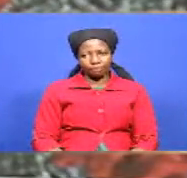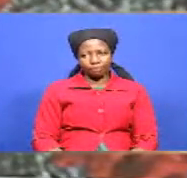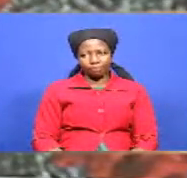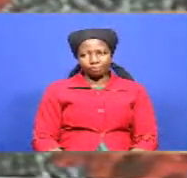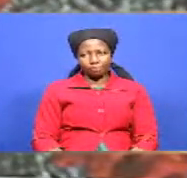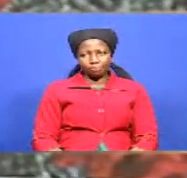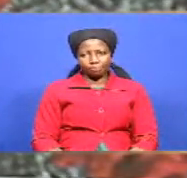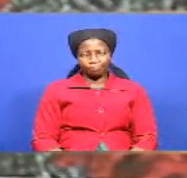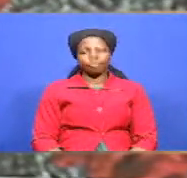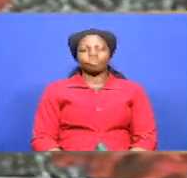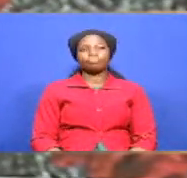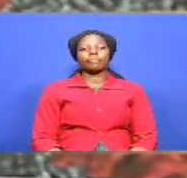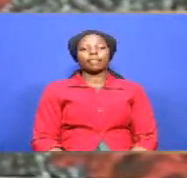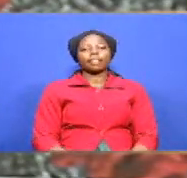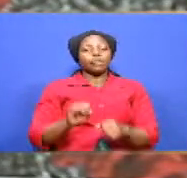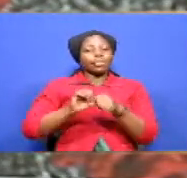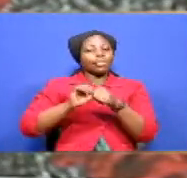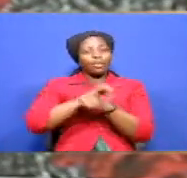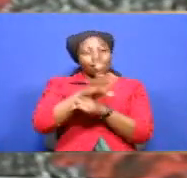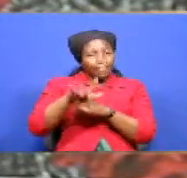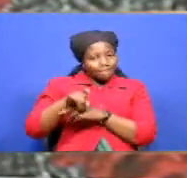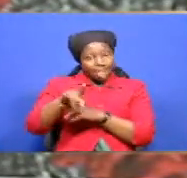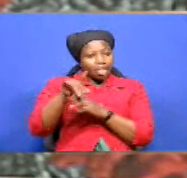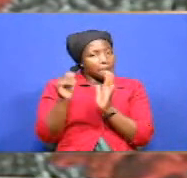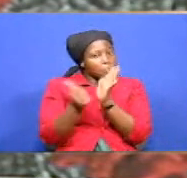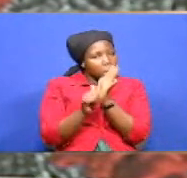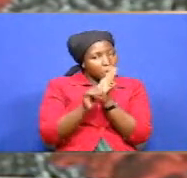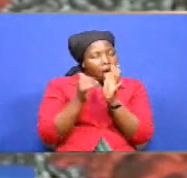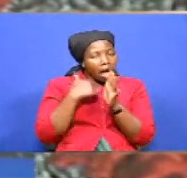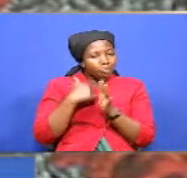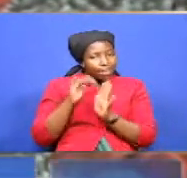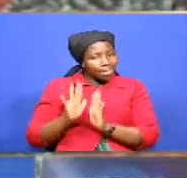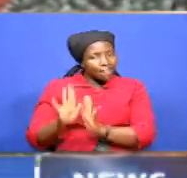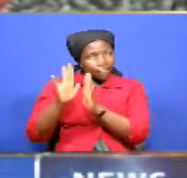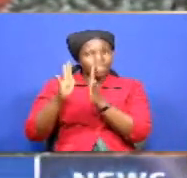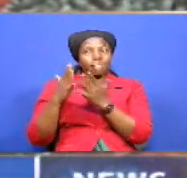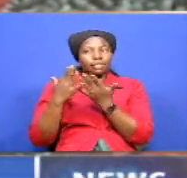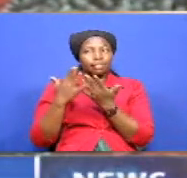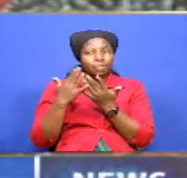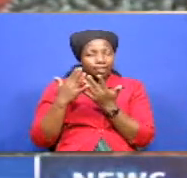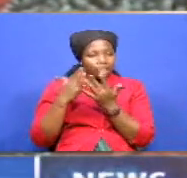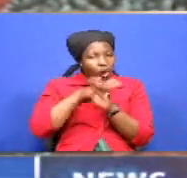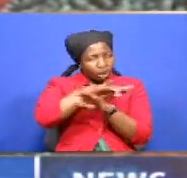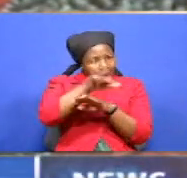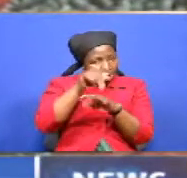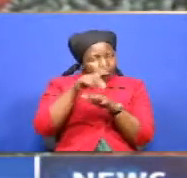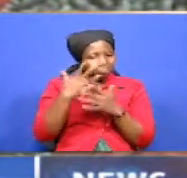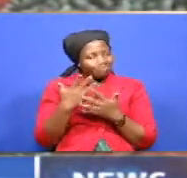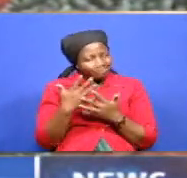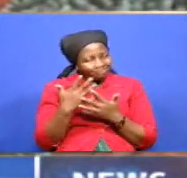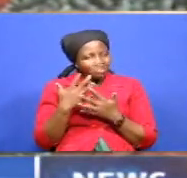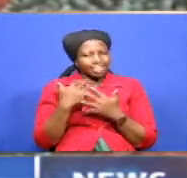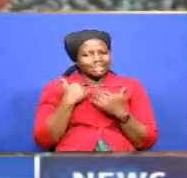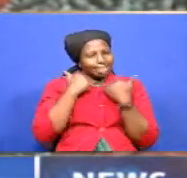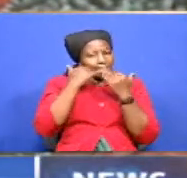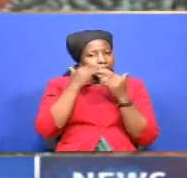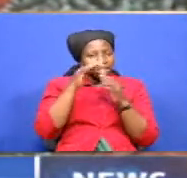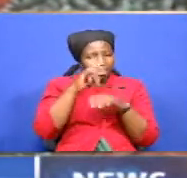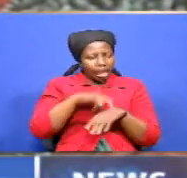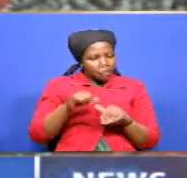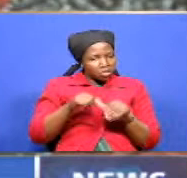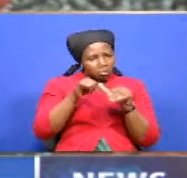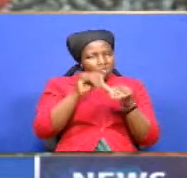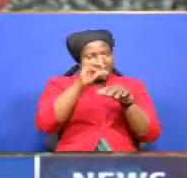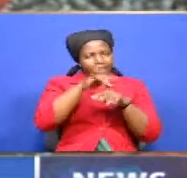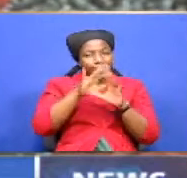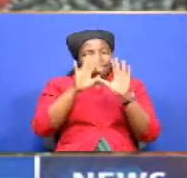The coronavirus pandemic has left every nation on edge as it continues to devastate the globe. Now for